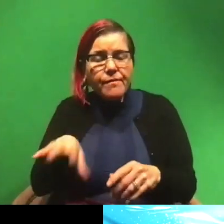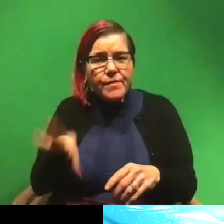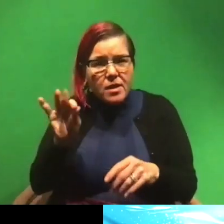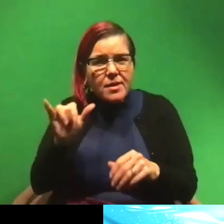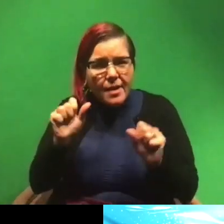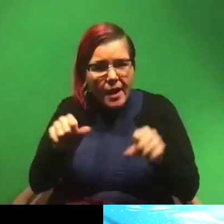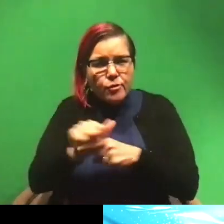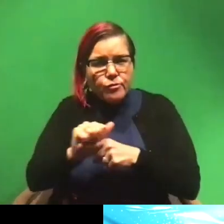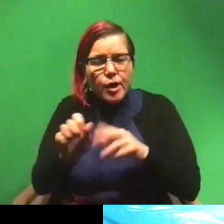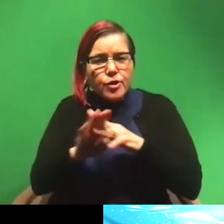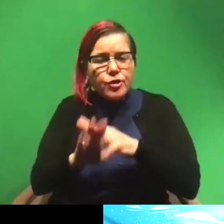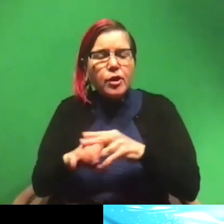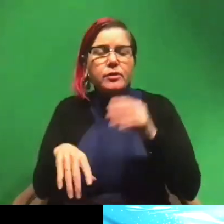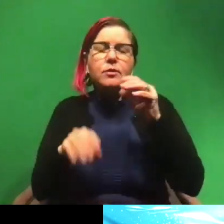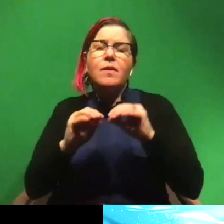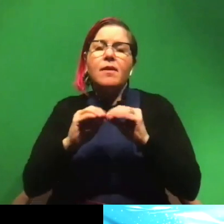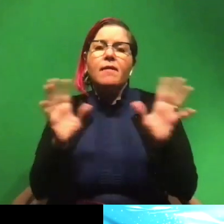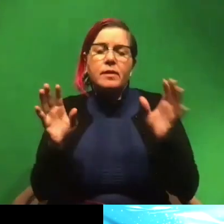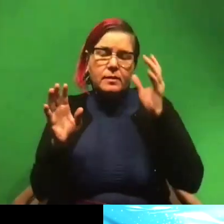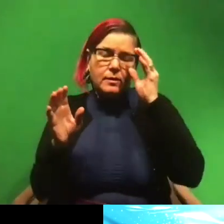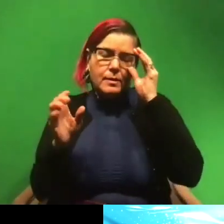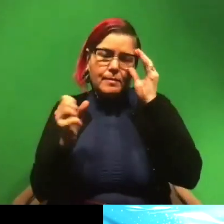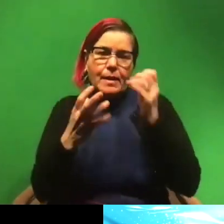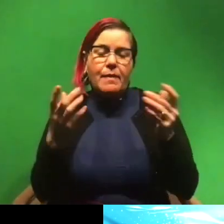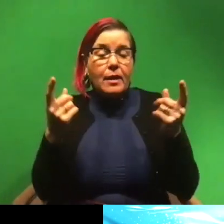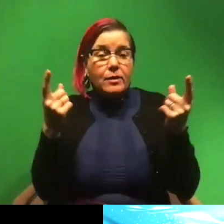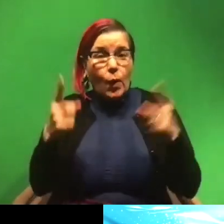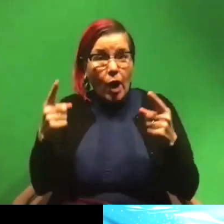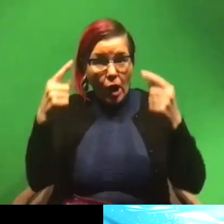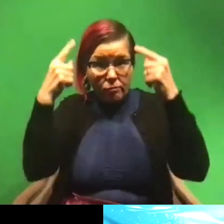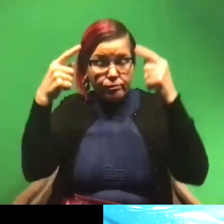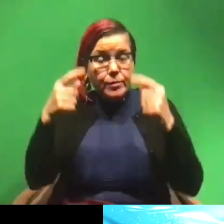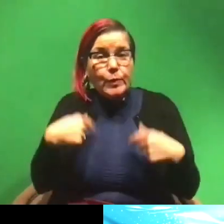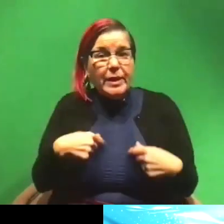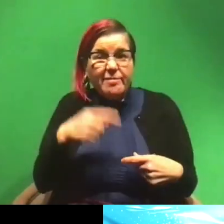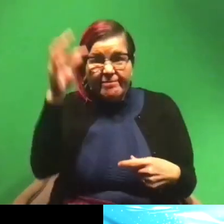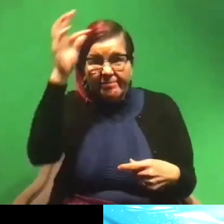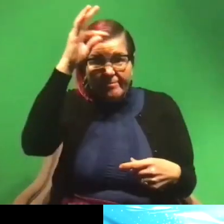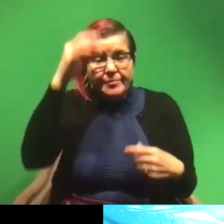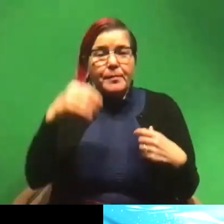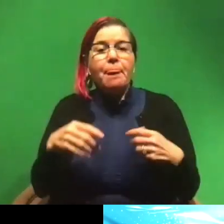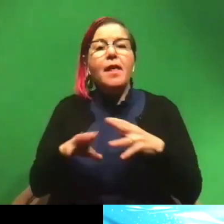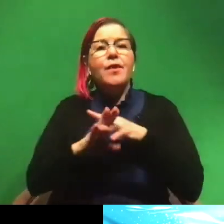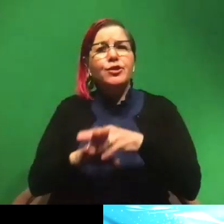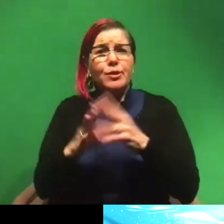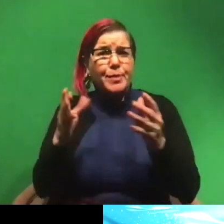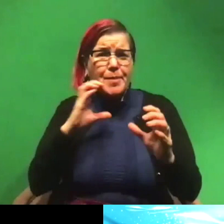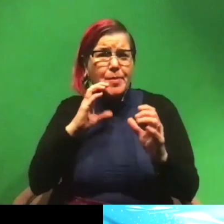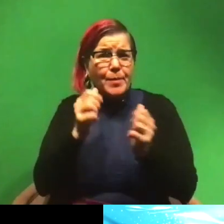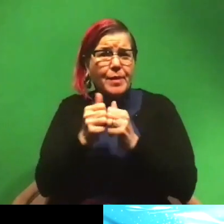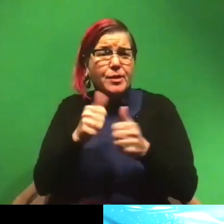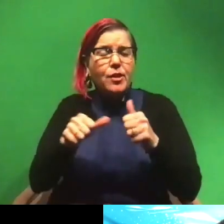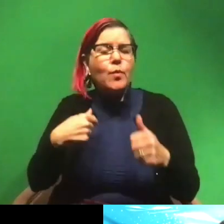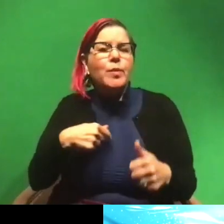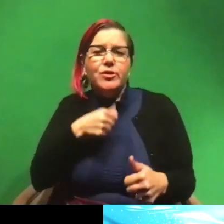Uh, and so obviously there's a lot going on up there that we don't realize, and they probably are communicating with each other and we just don't